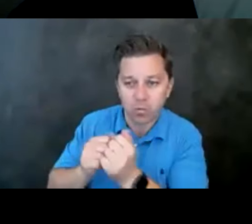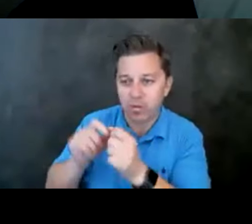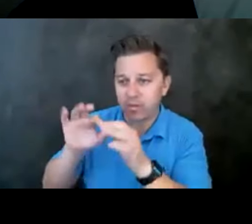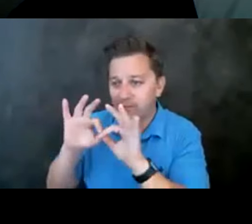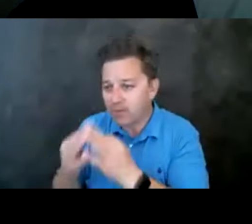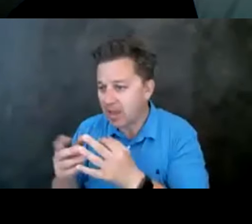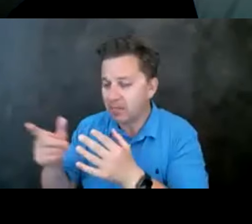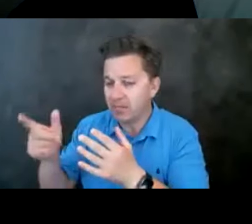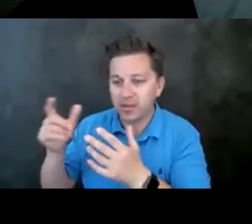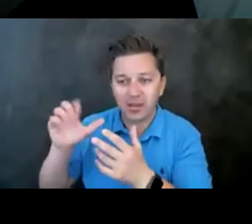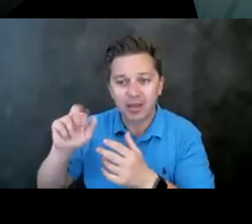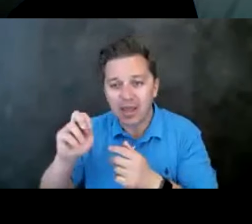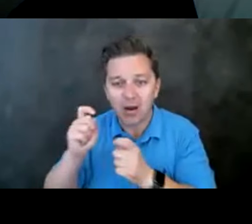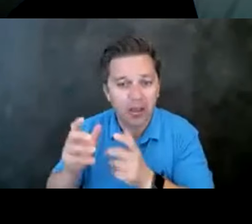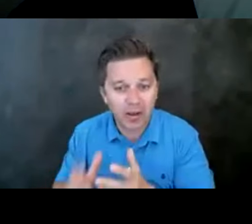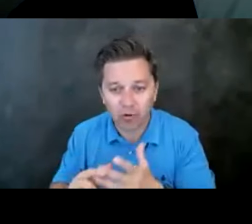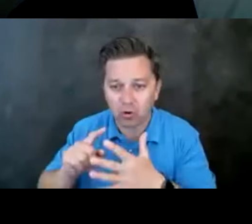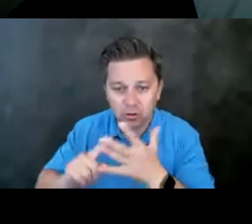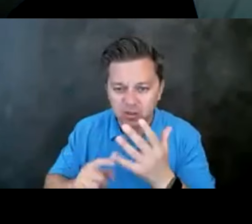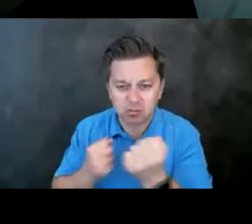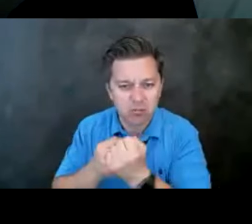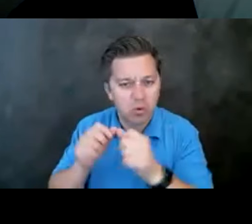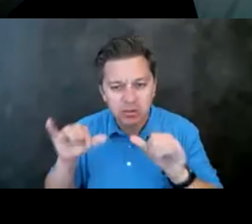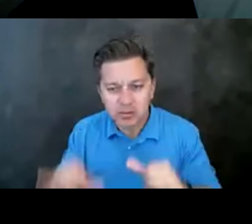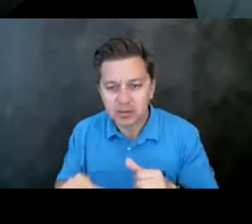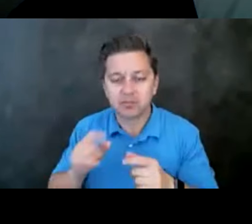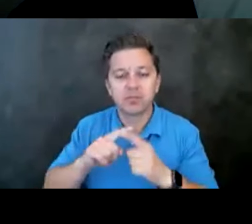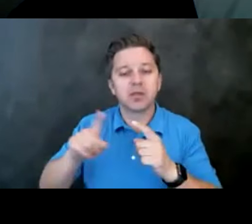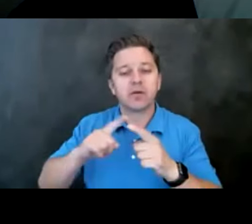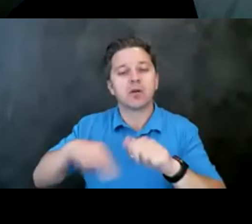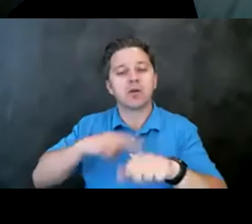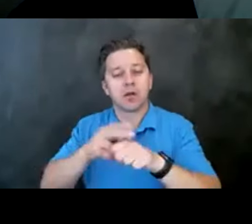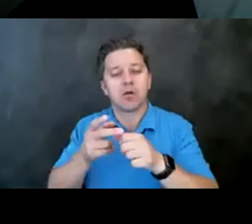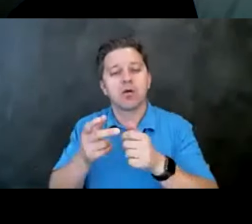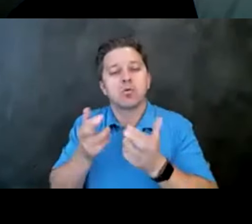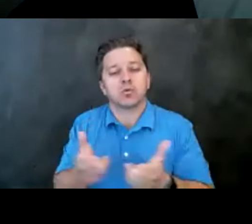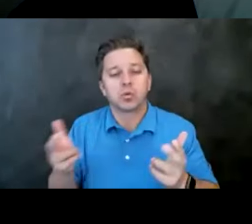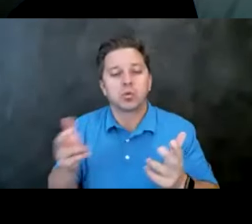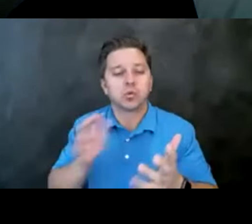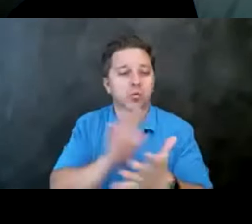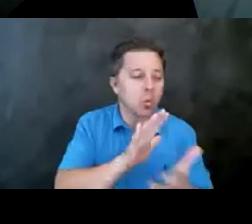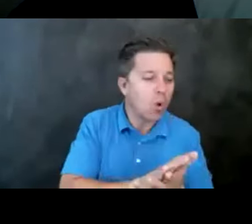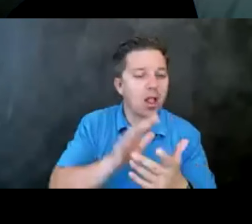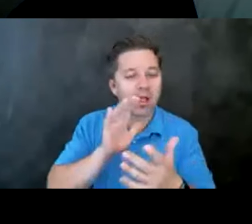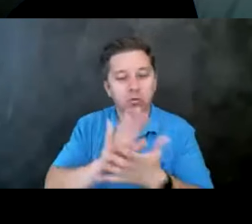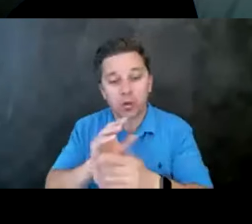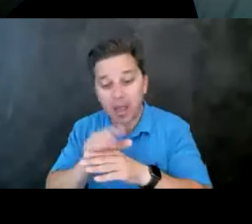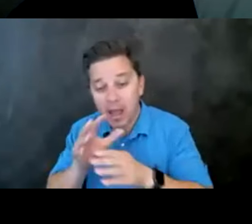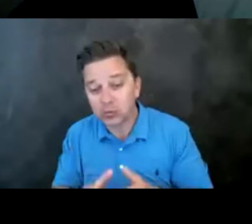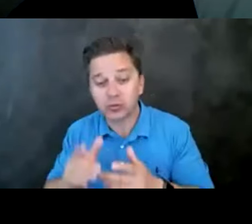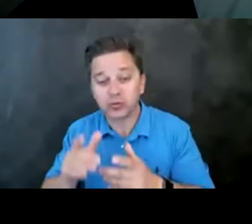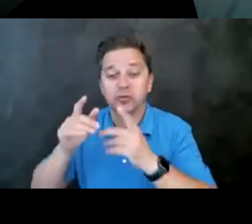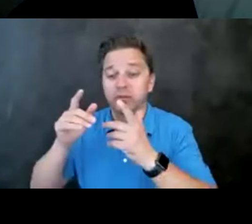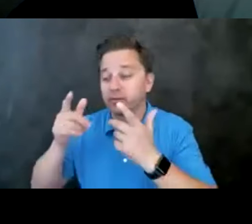Um, would exploring natural resources like schools, um, school counselors, teachers, sustained family, churches,